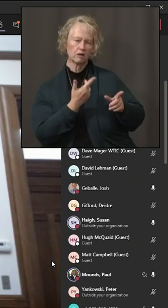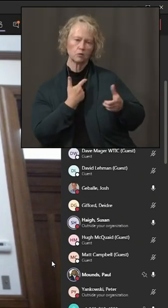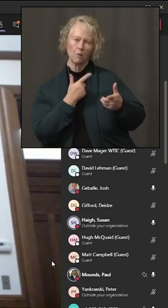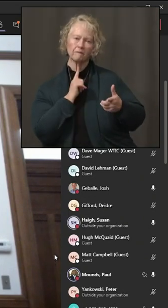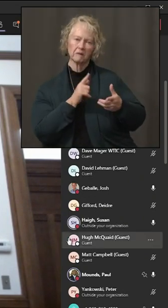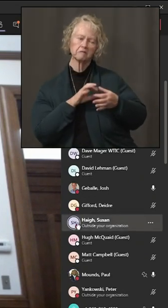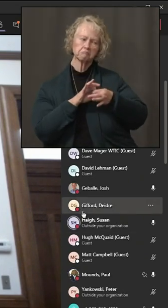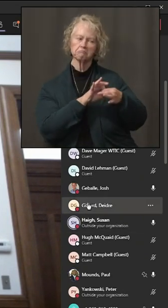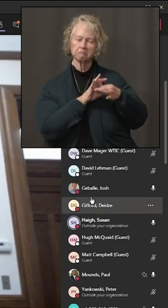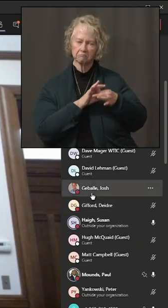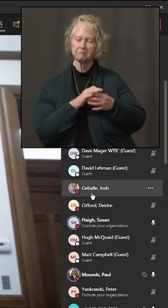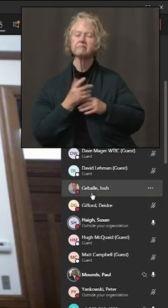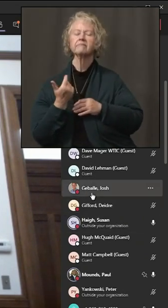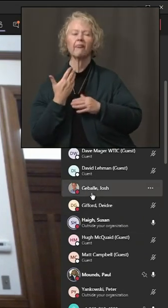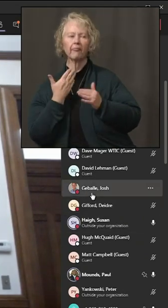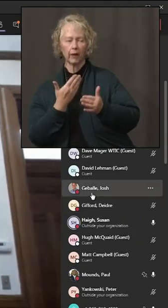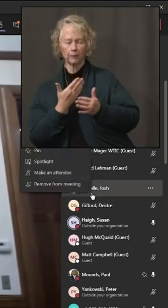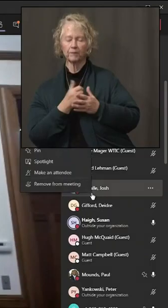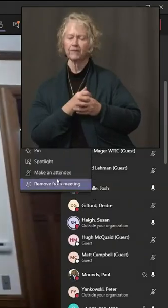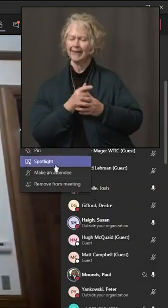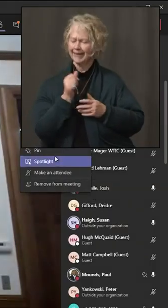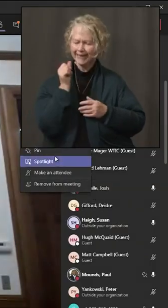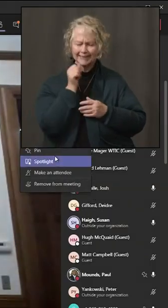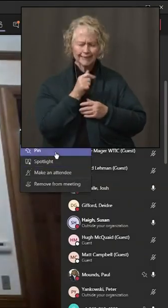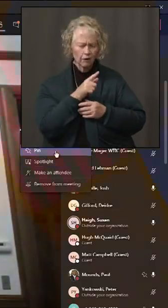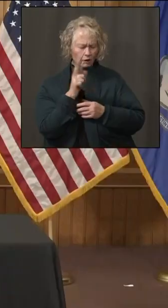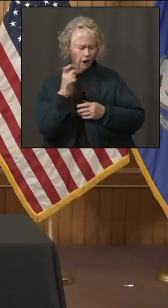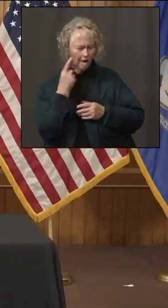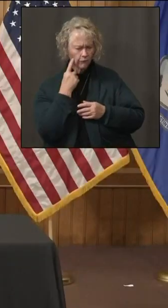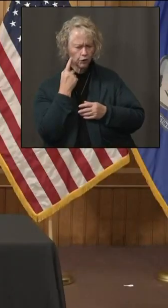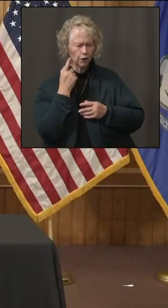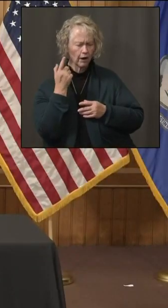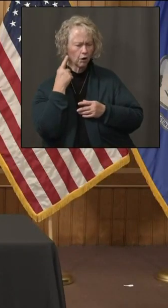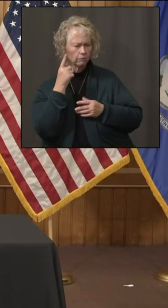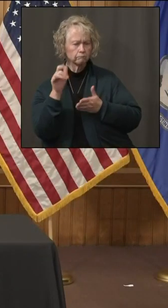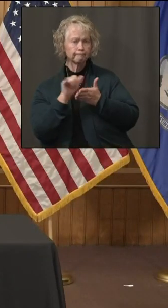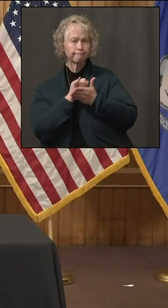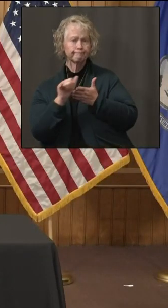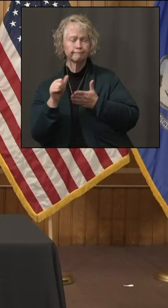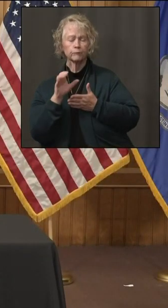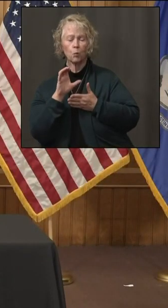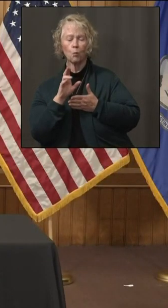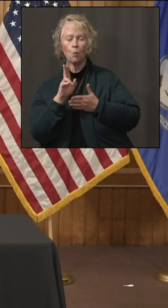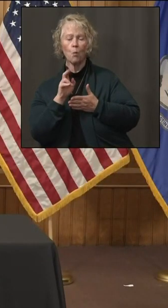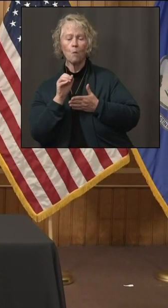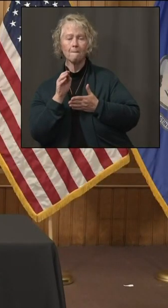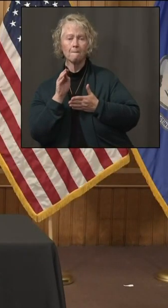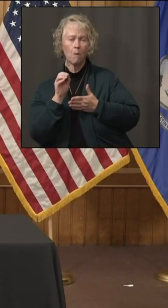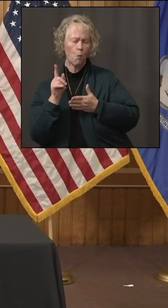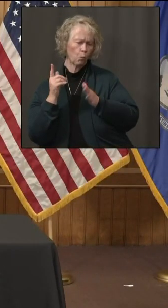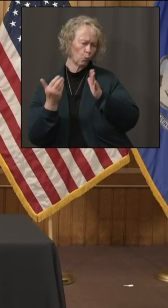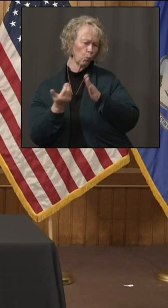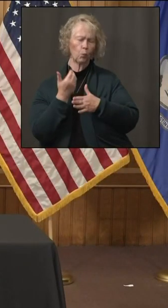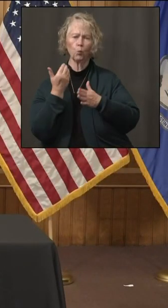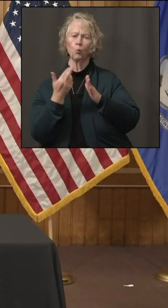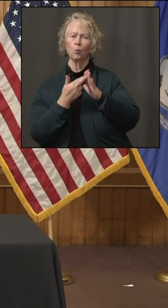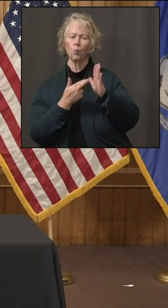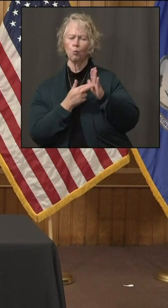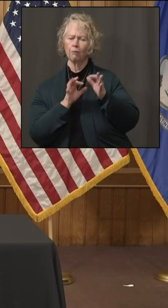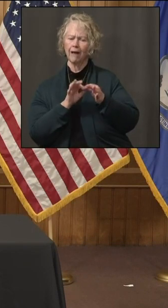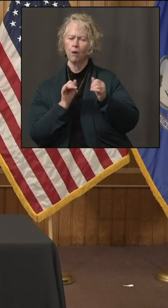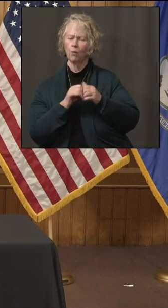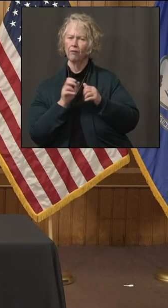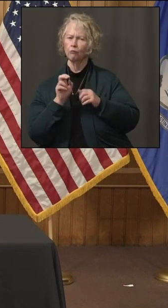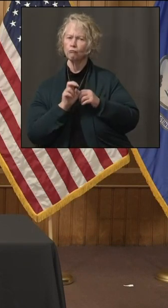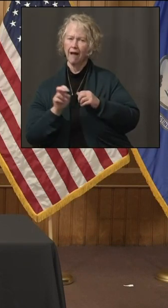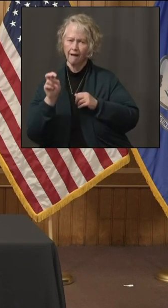Thanks for that. And yesterday, Governor, I understand Governor Cuomo, he issued some new rules for travelers. And I know that